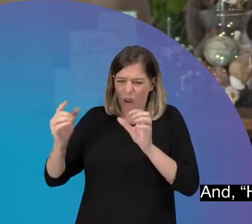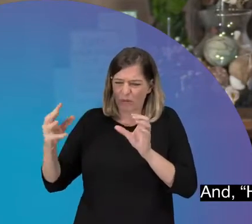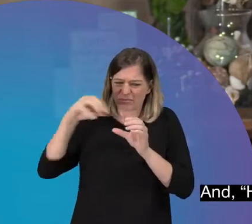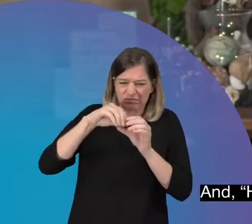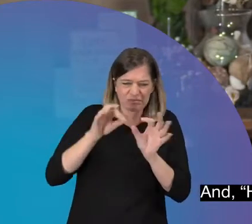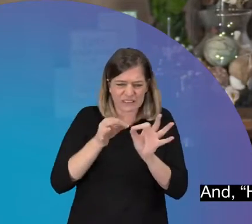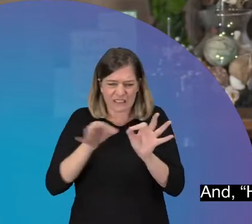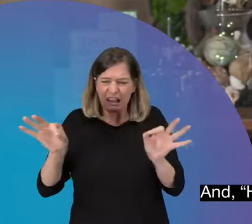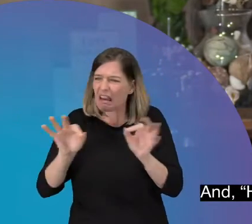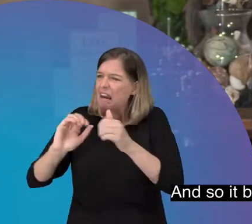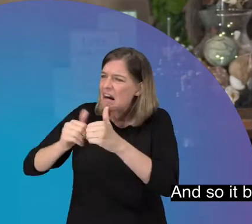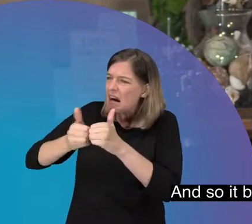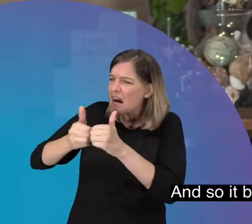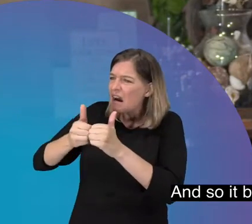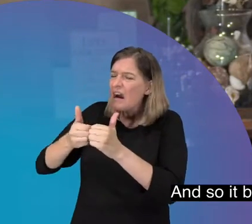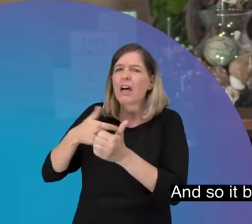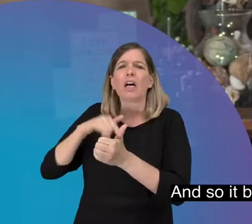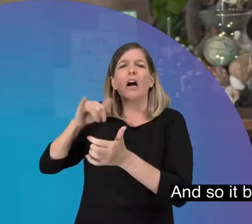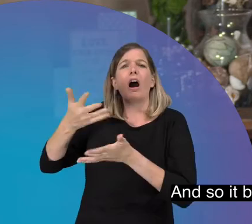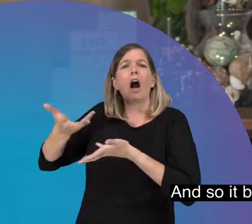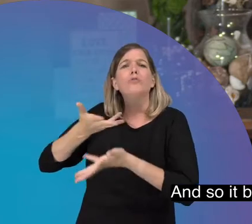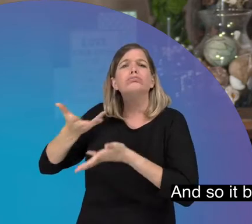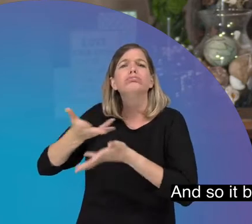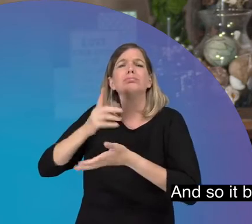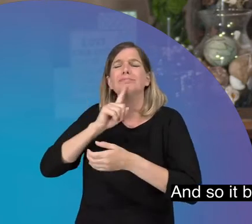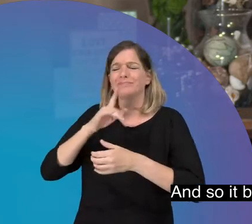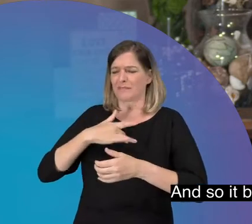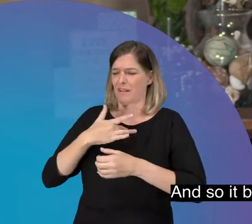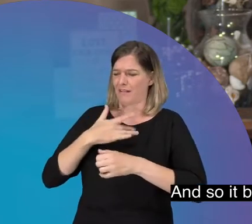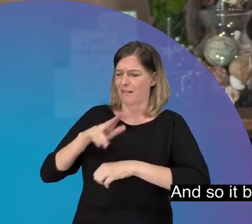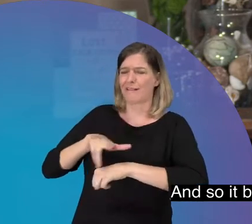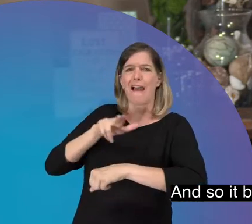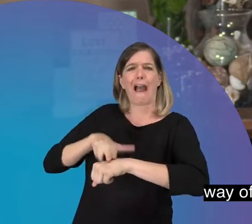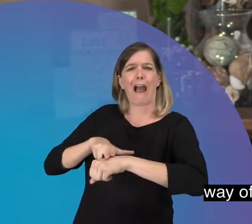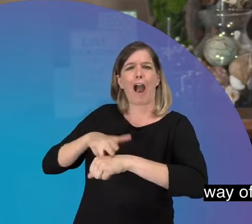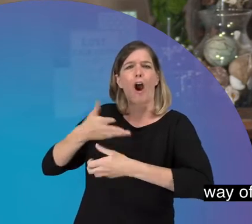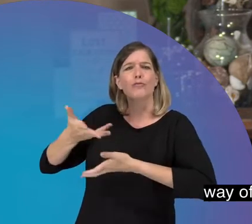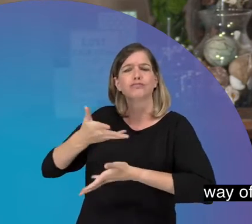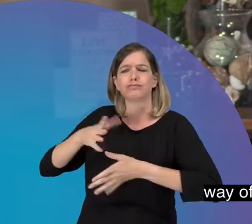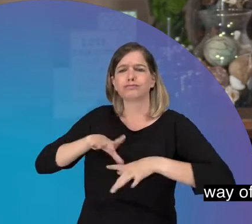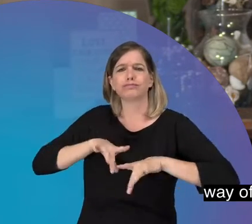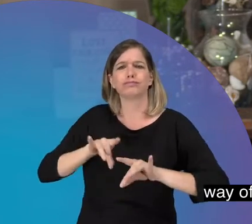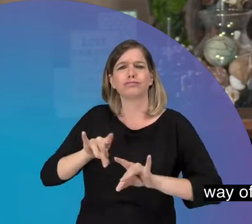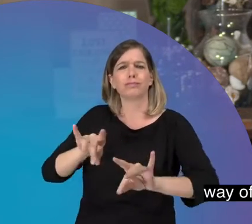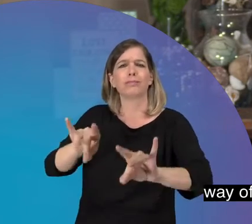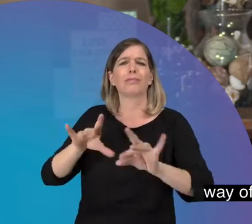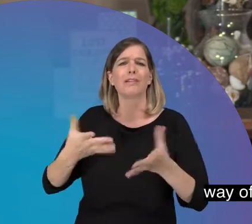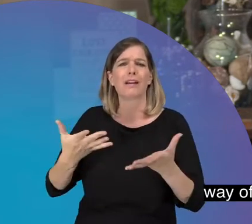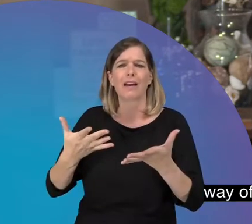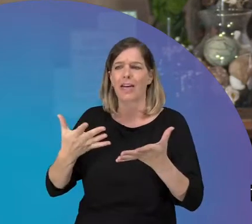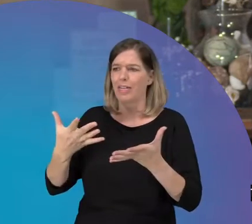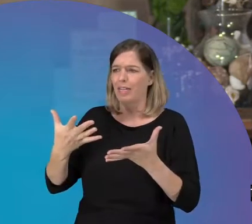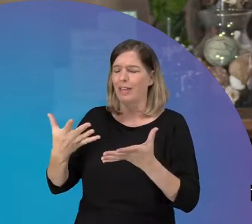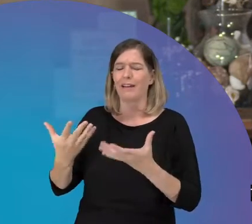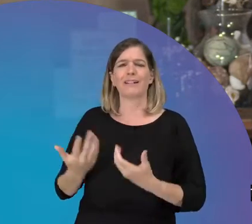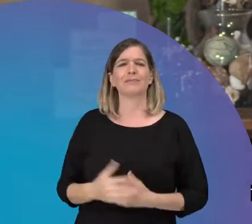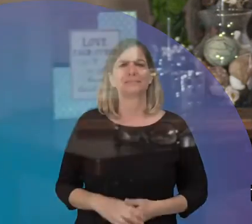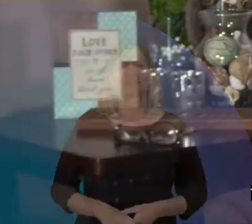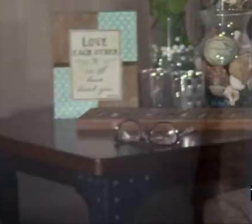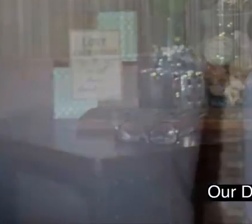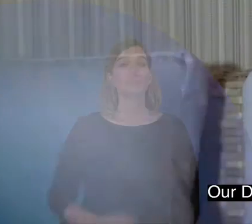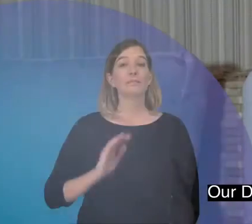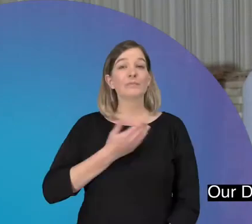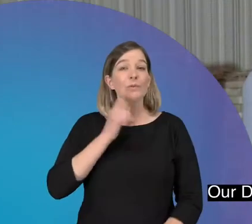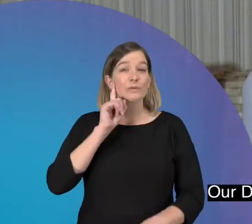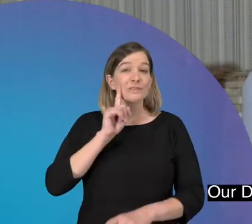you know? And so it's just, it becomes a really natural form of, you know, way of just, you know, knowing that and being able to teach that and give